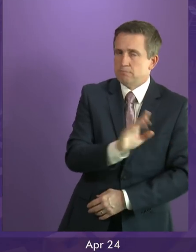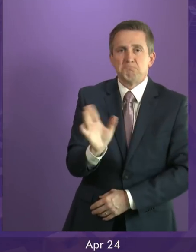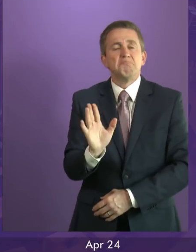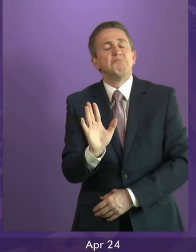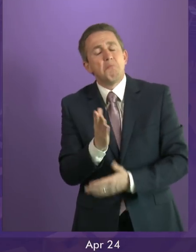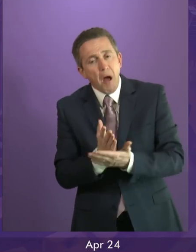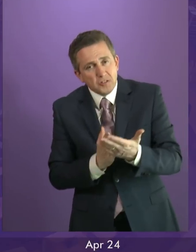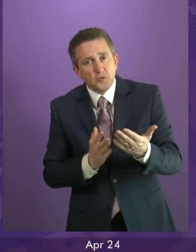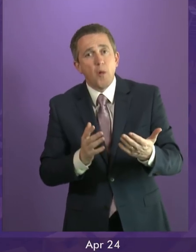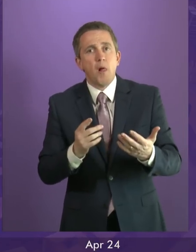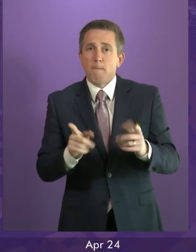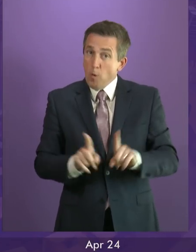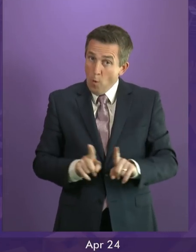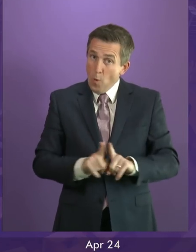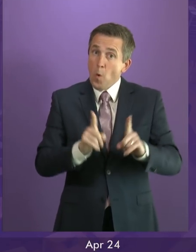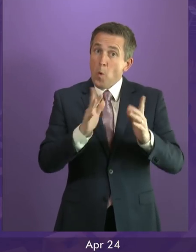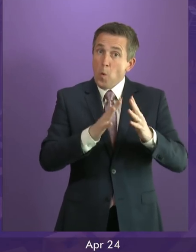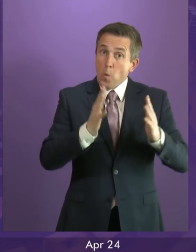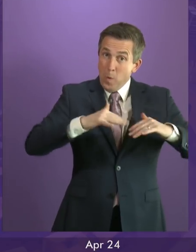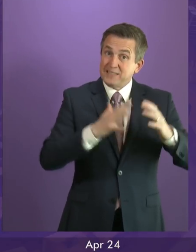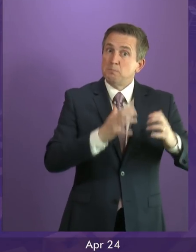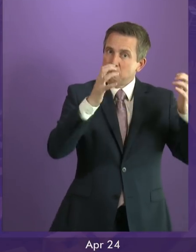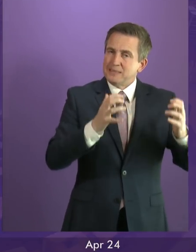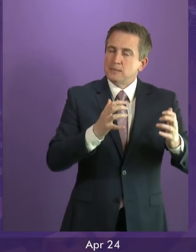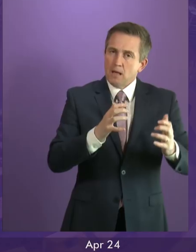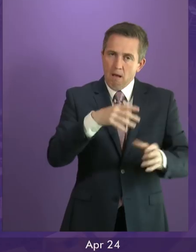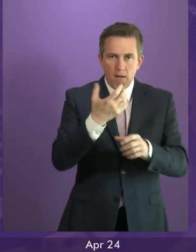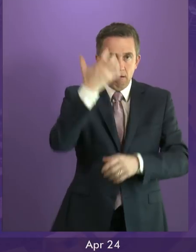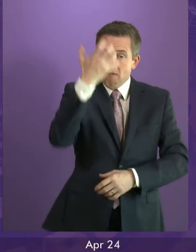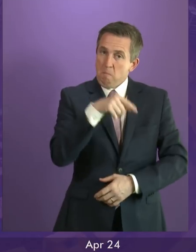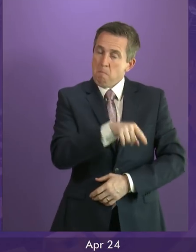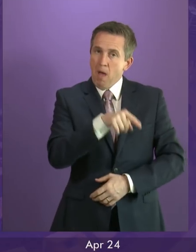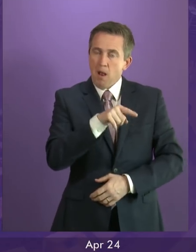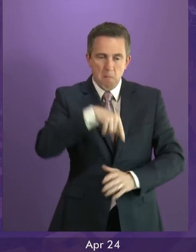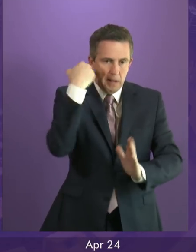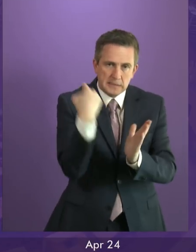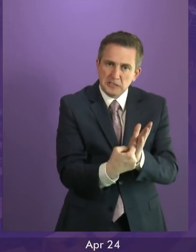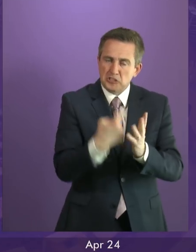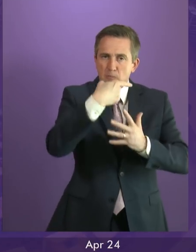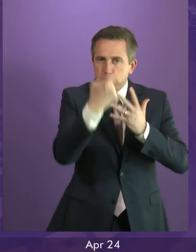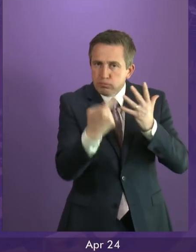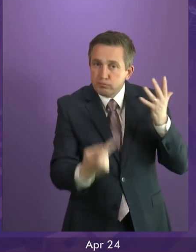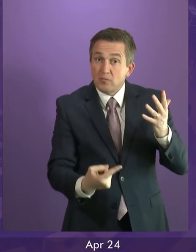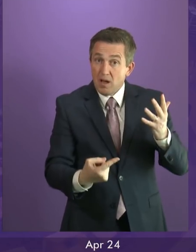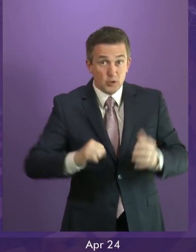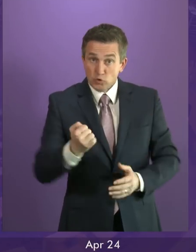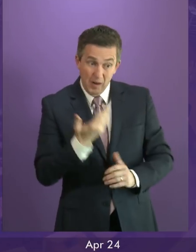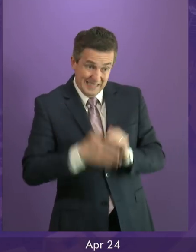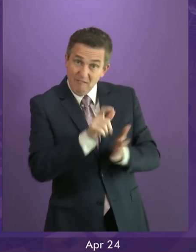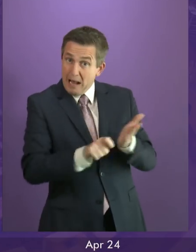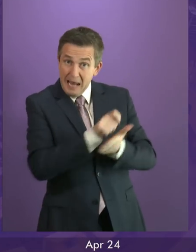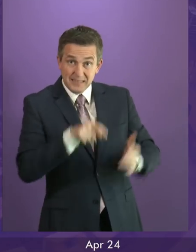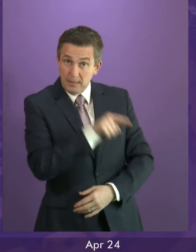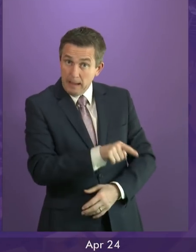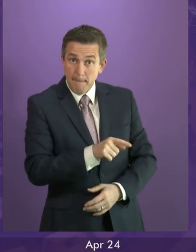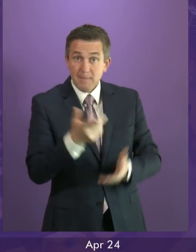at decisions taken at Westminster by a government that we did not elect, decisions that are increasing poverty, increasing food